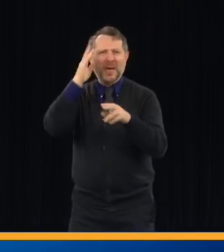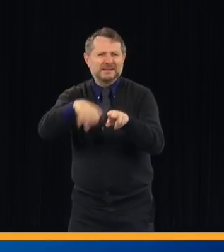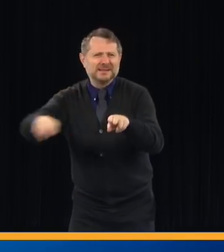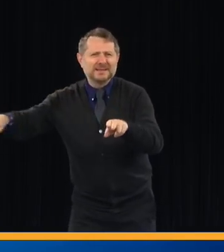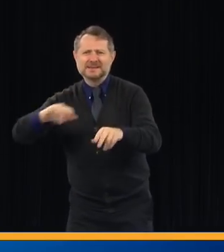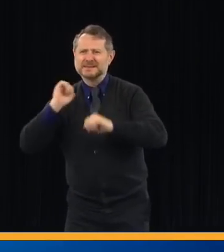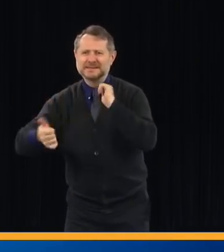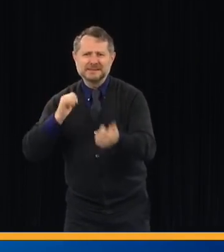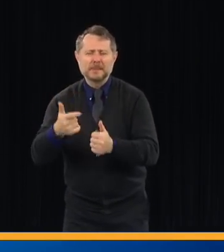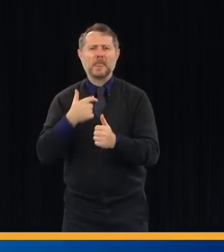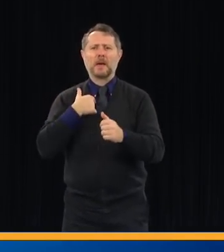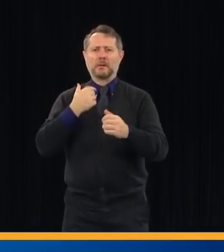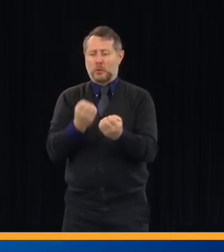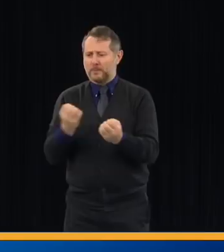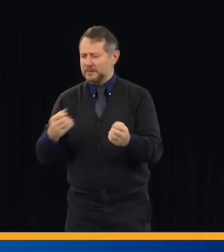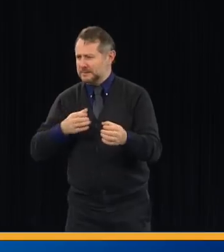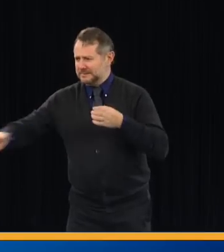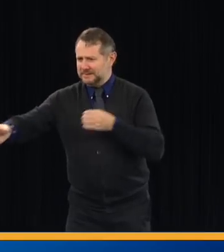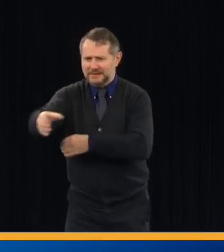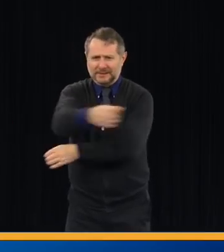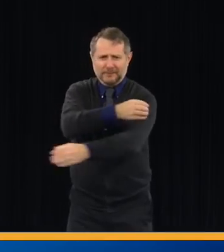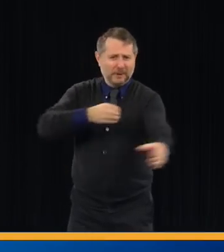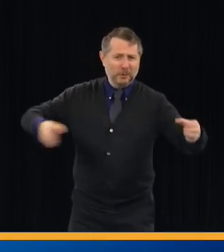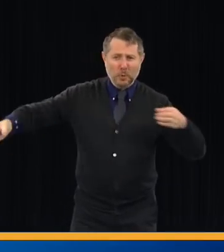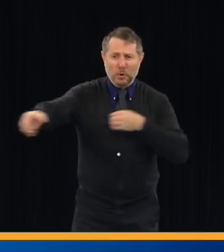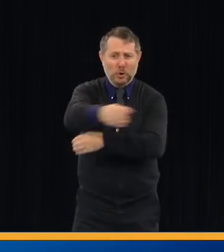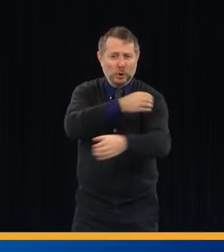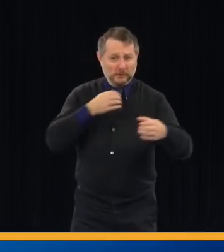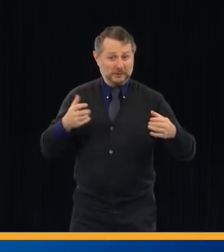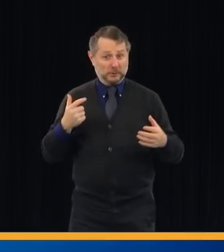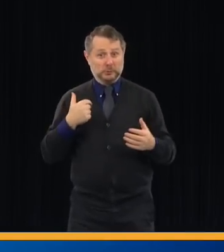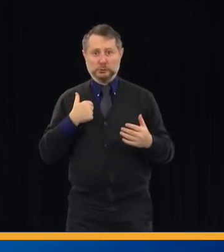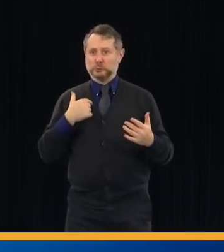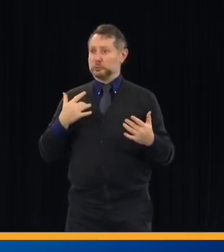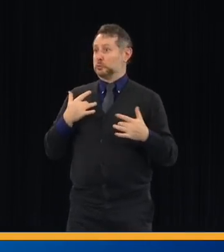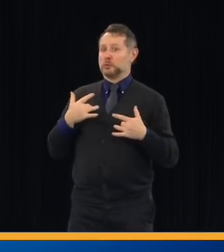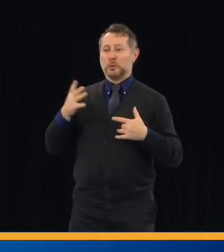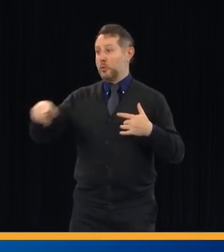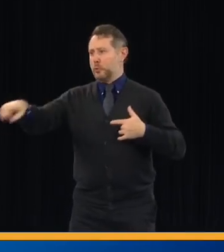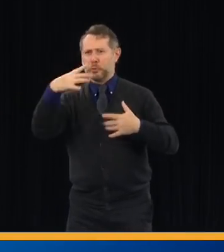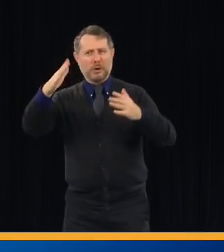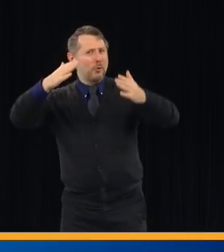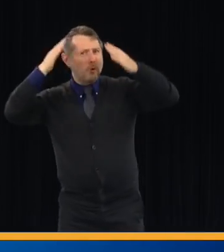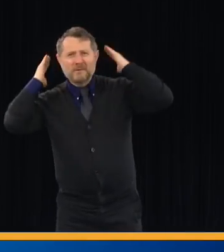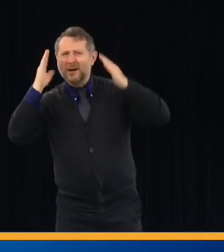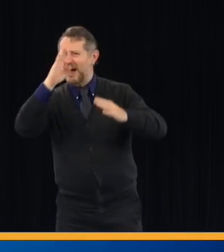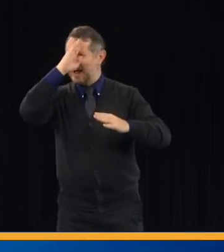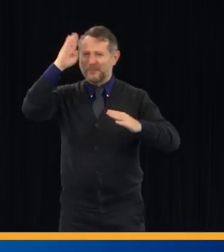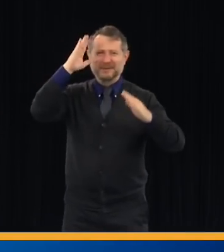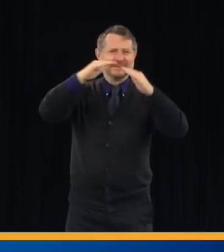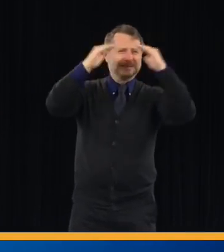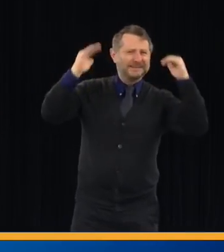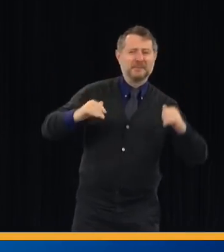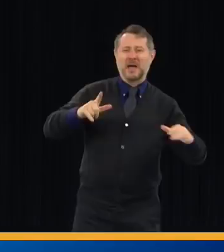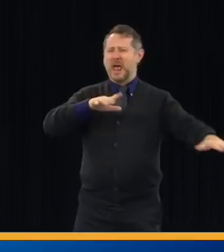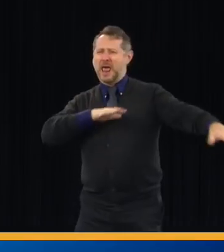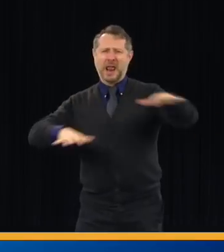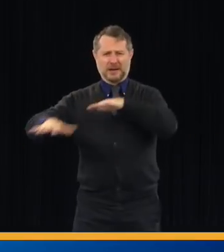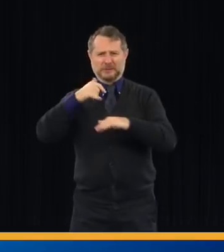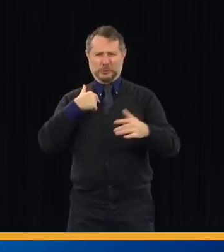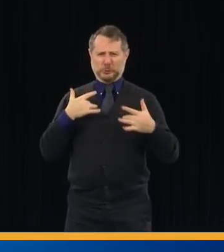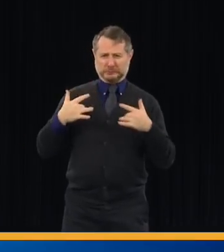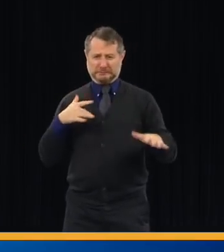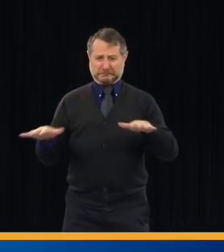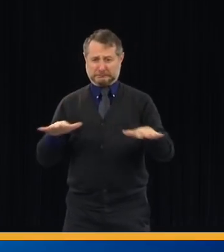the great fear was always overwhelming the, just the raw capacity of the hospital system, the number of